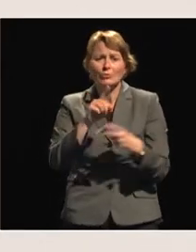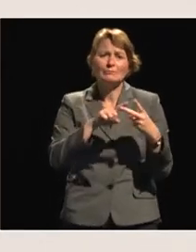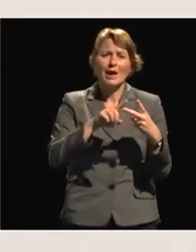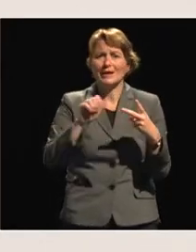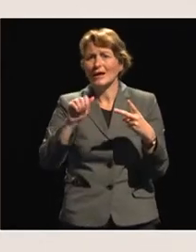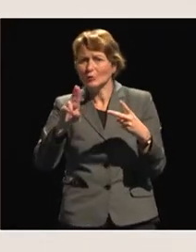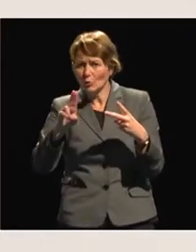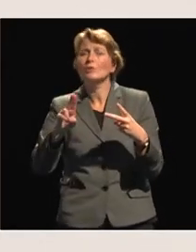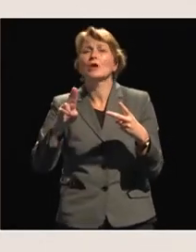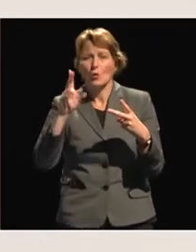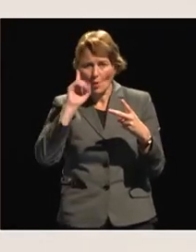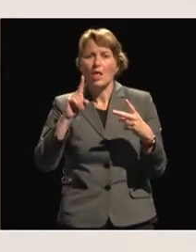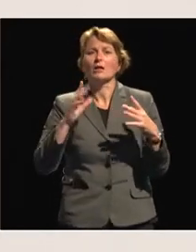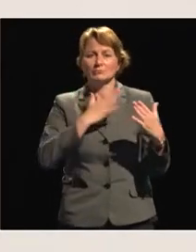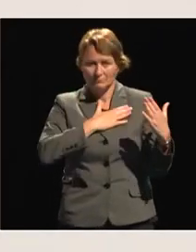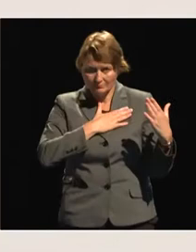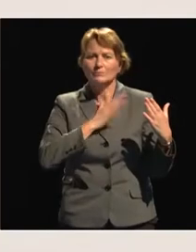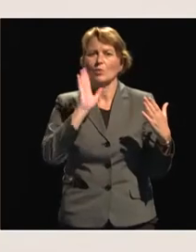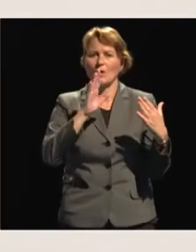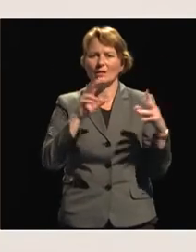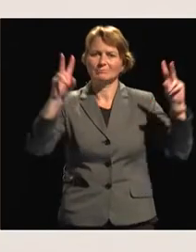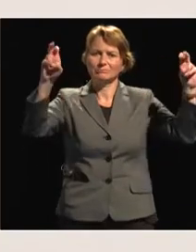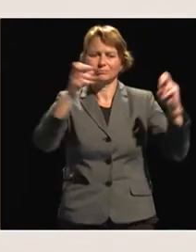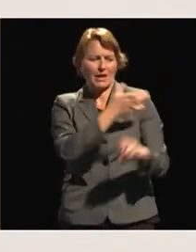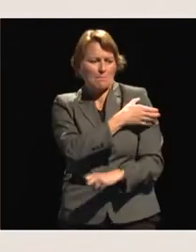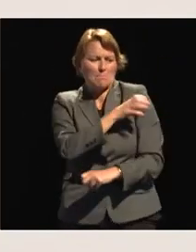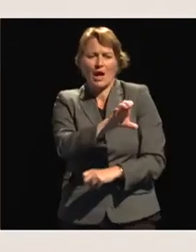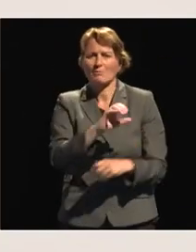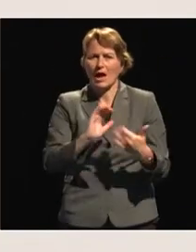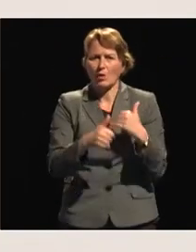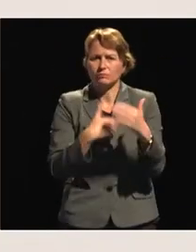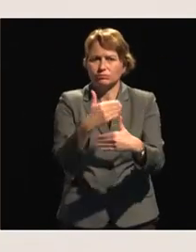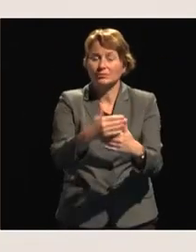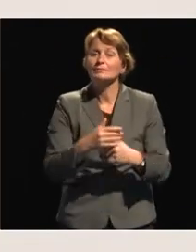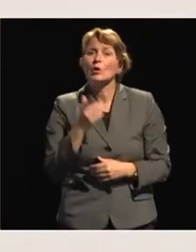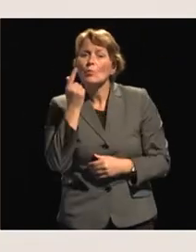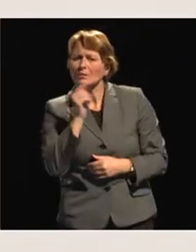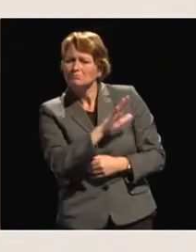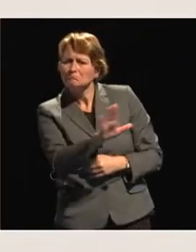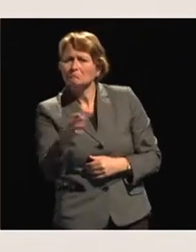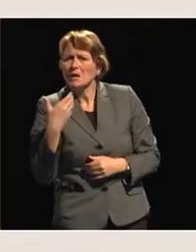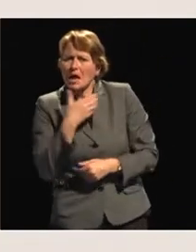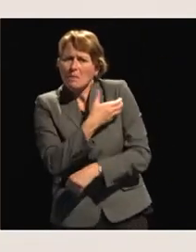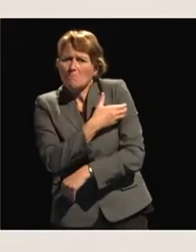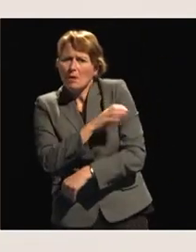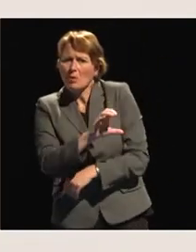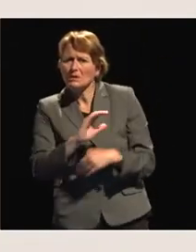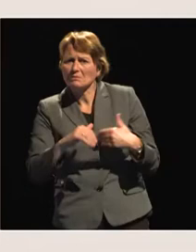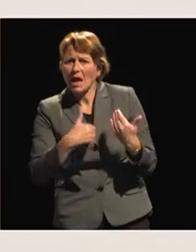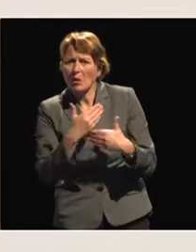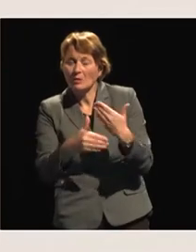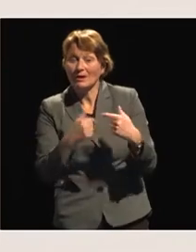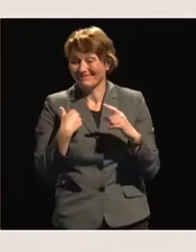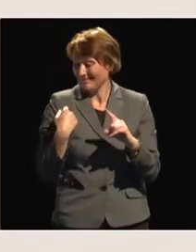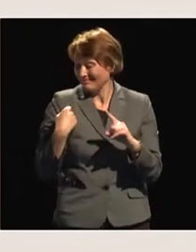are going to make on empowerment, and women's empowerment. And these last two days, I think, are very